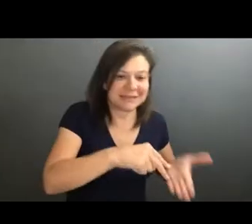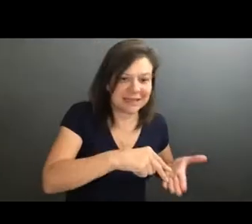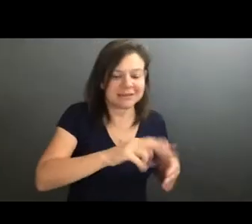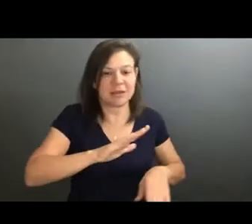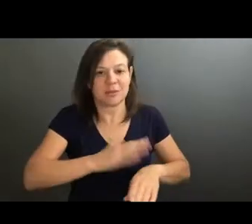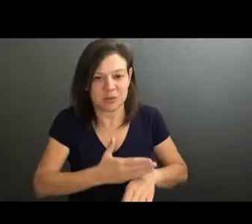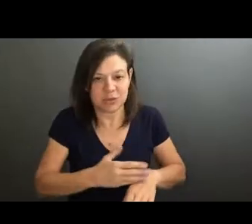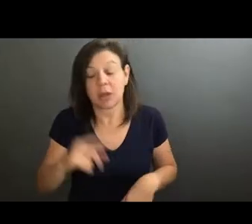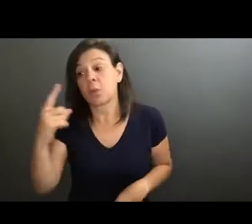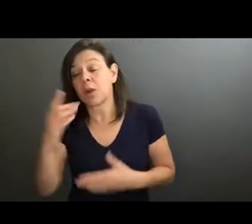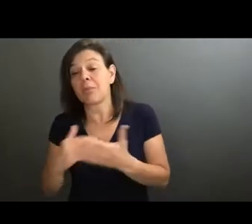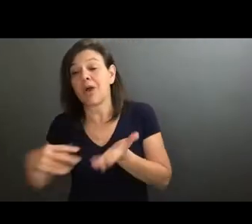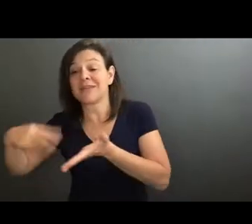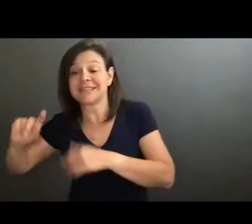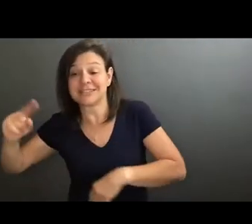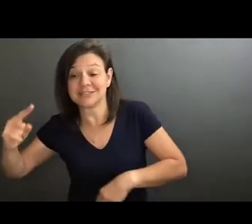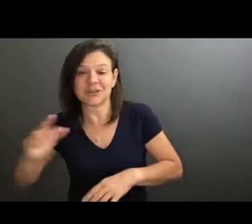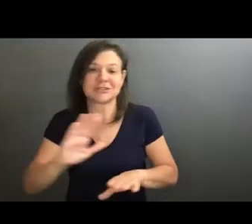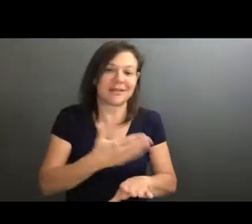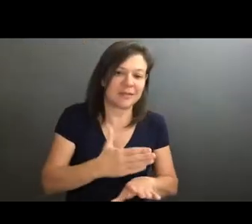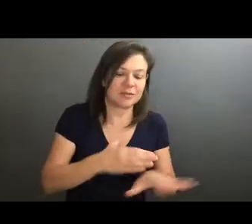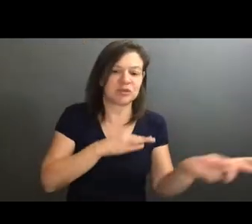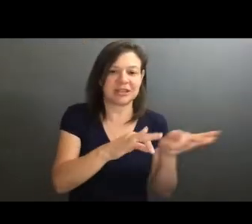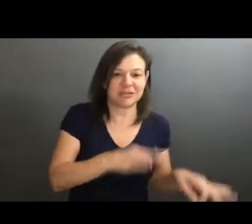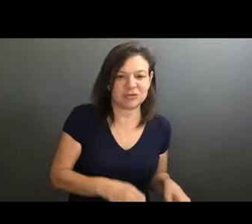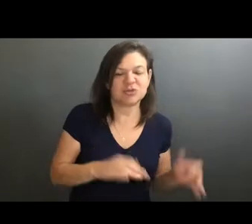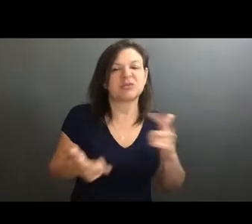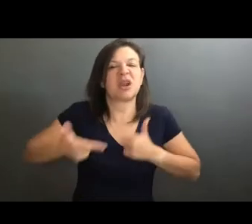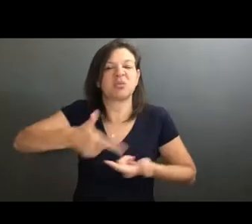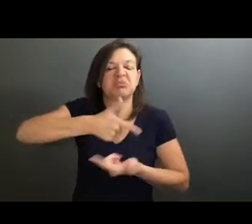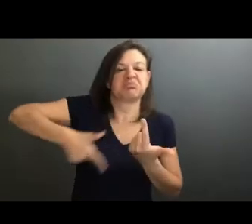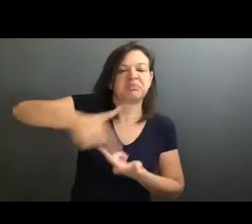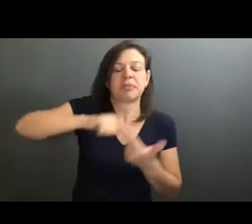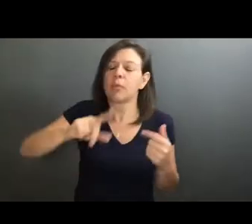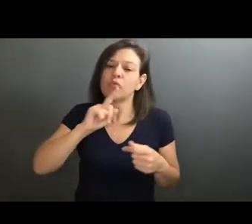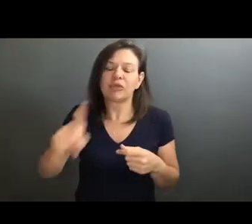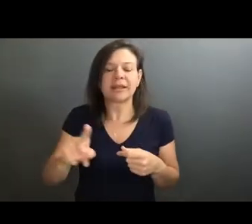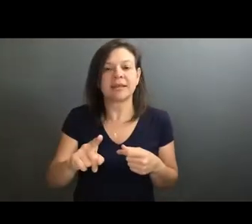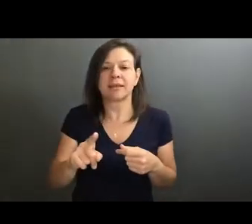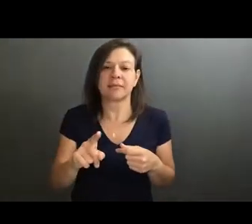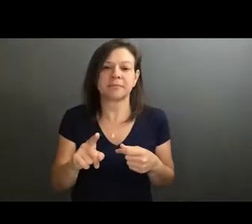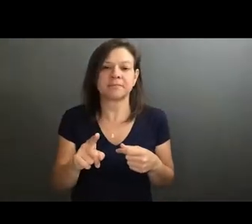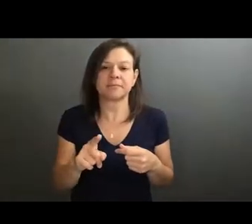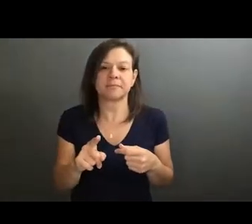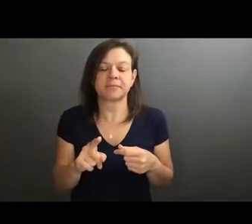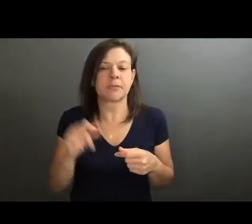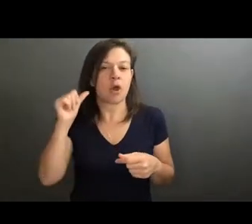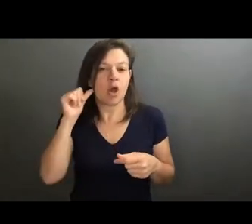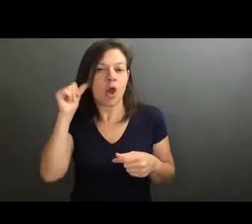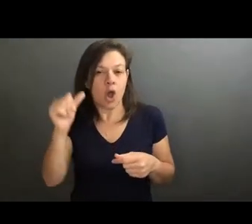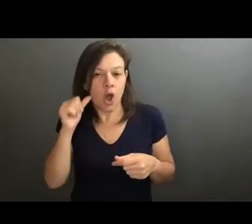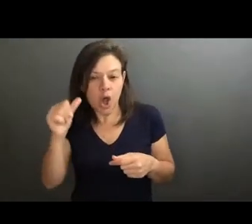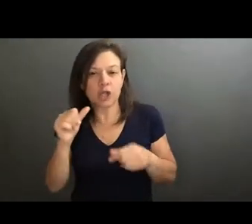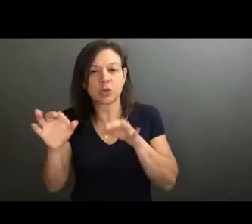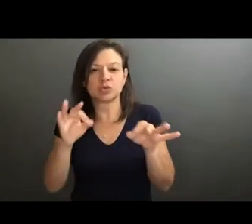one section, the dance first and the music and the description and so on. really trying to, usually I'd say audio description